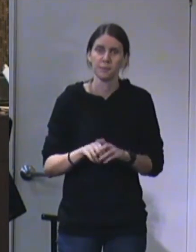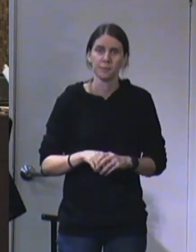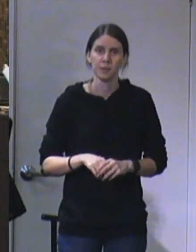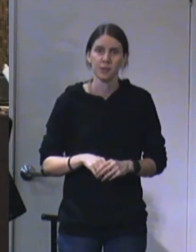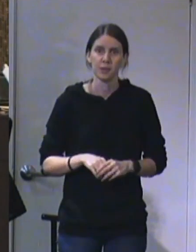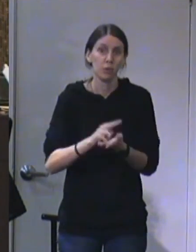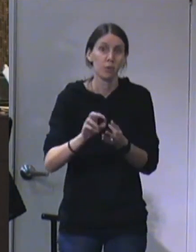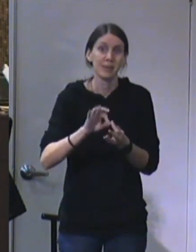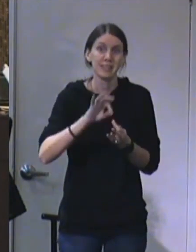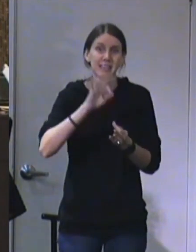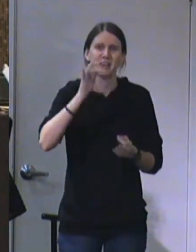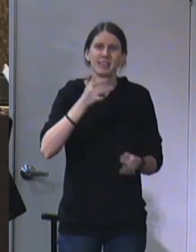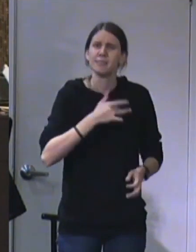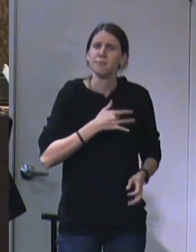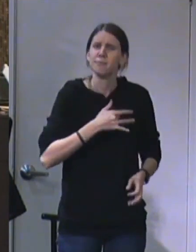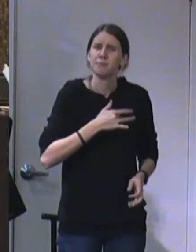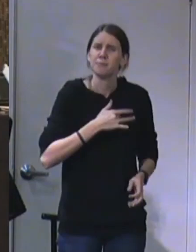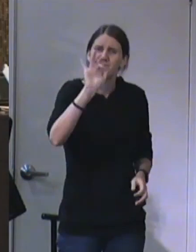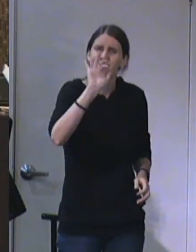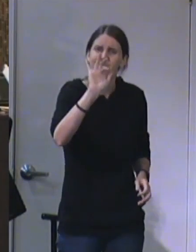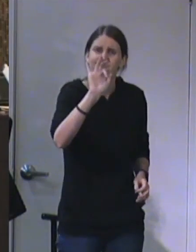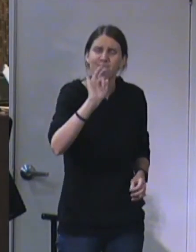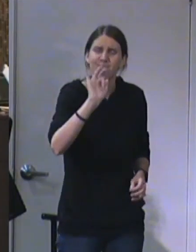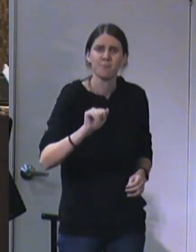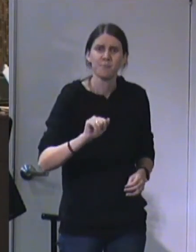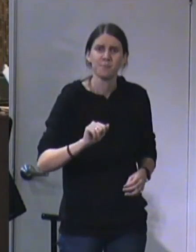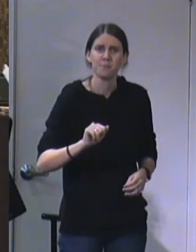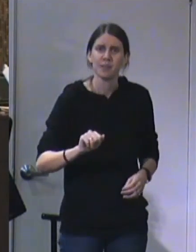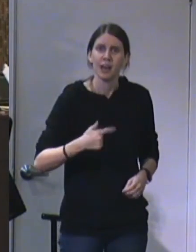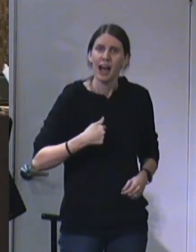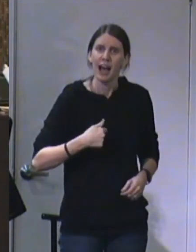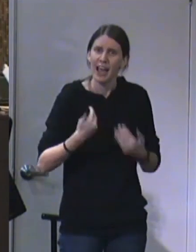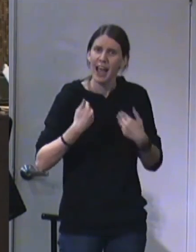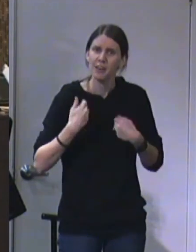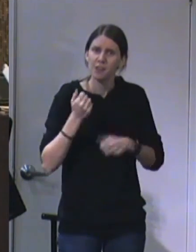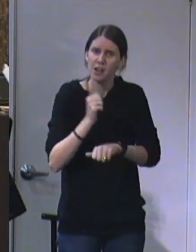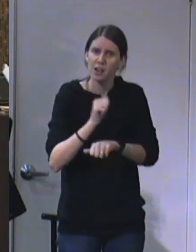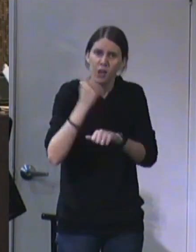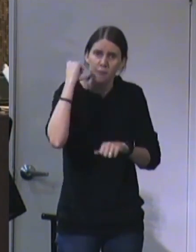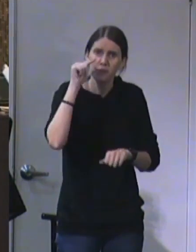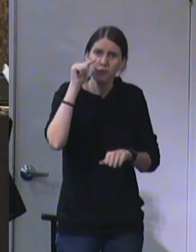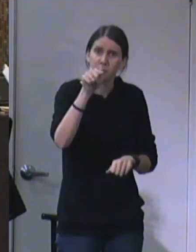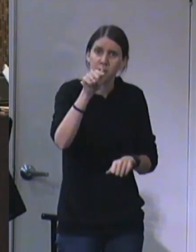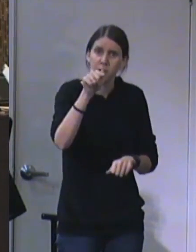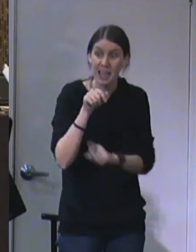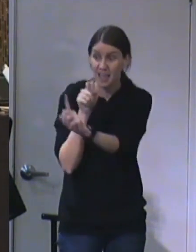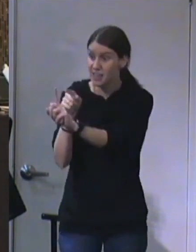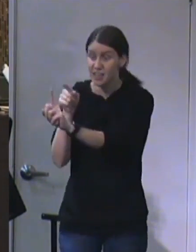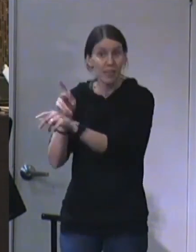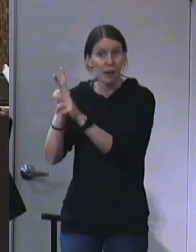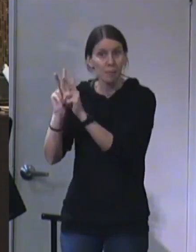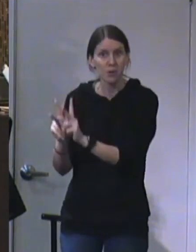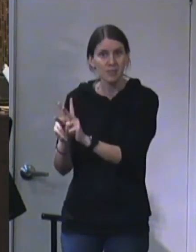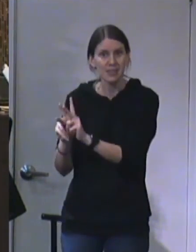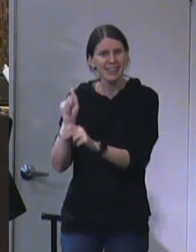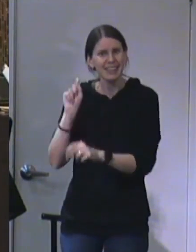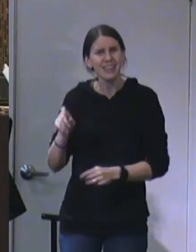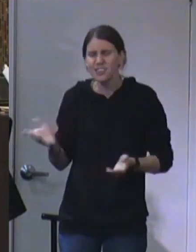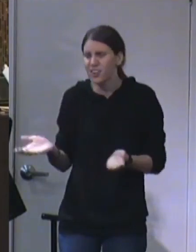When the Holy Spirit pulls on your heart and says, I've got a job for you to do. This person needs